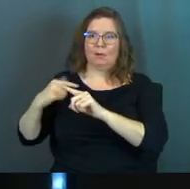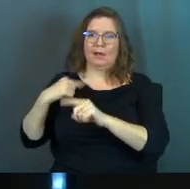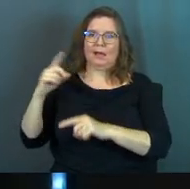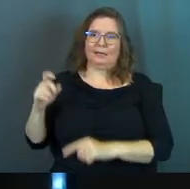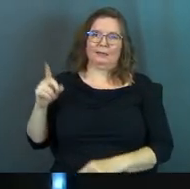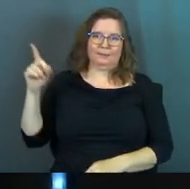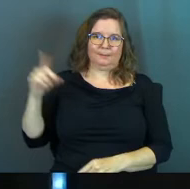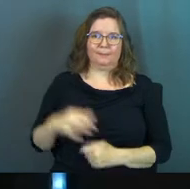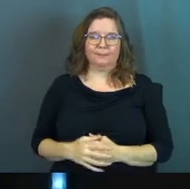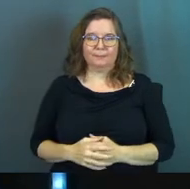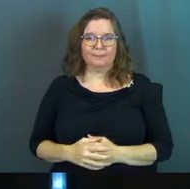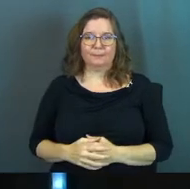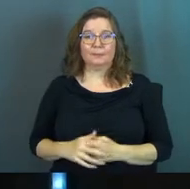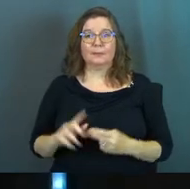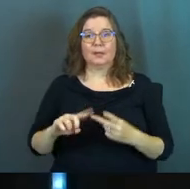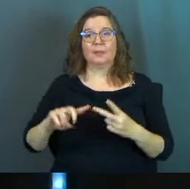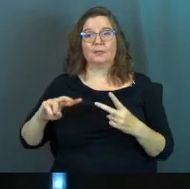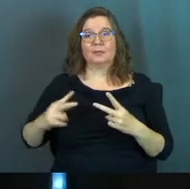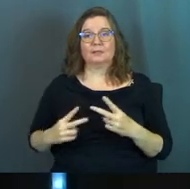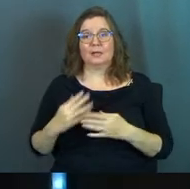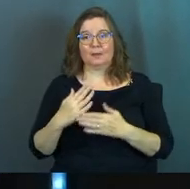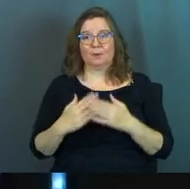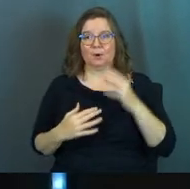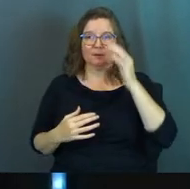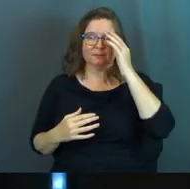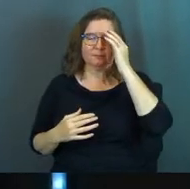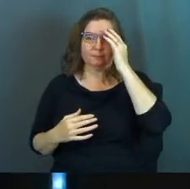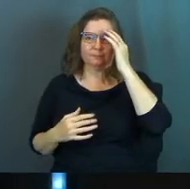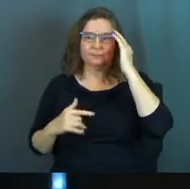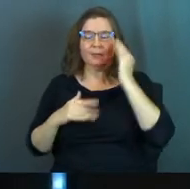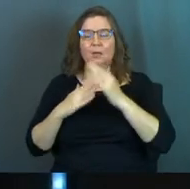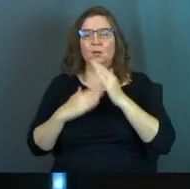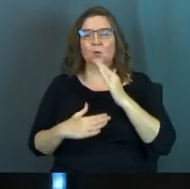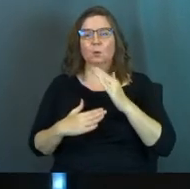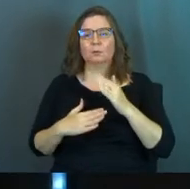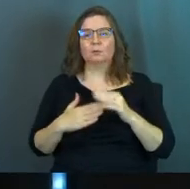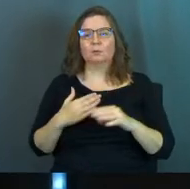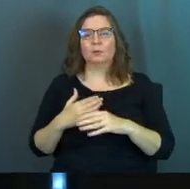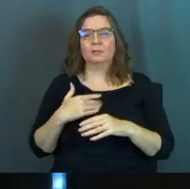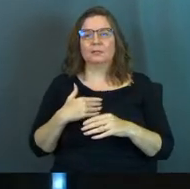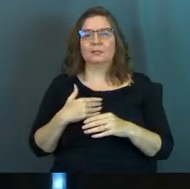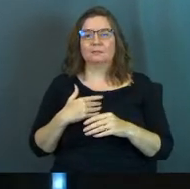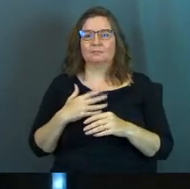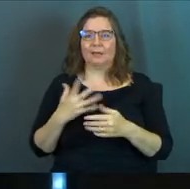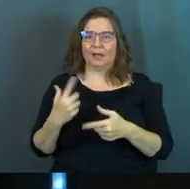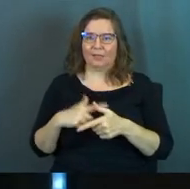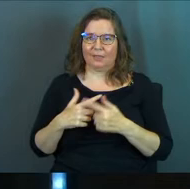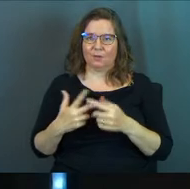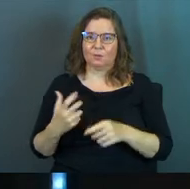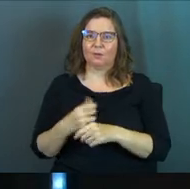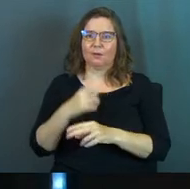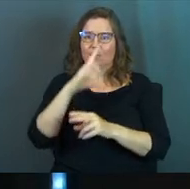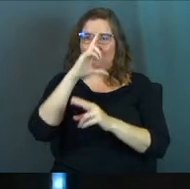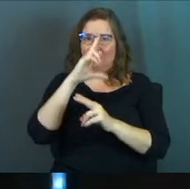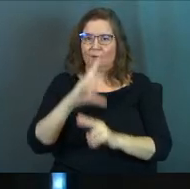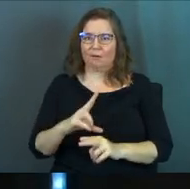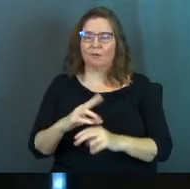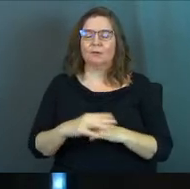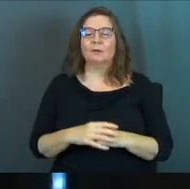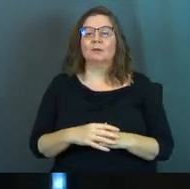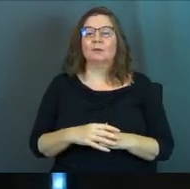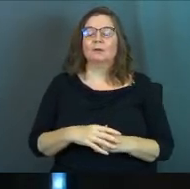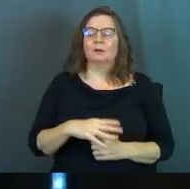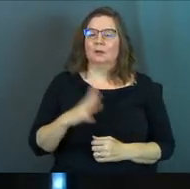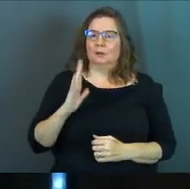how much I need him. And then the second part, that kind of humility precedes honor. There was